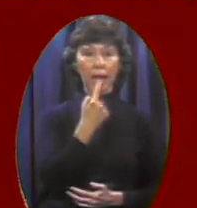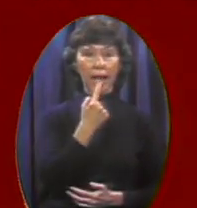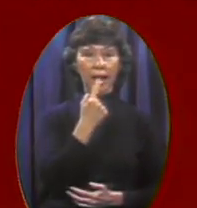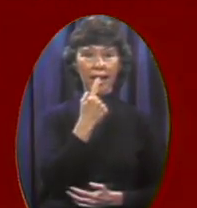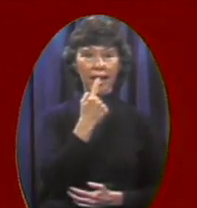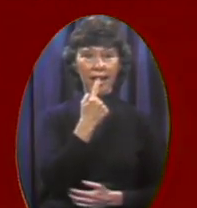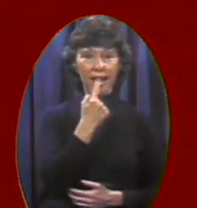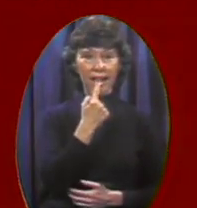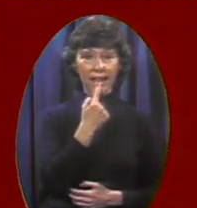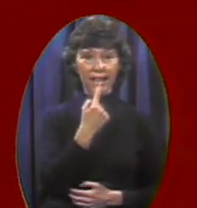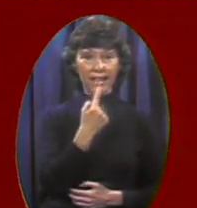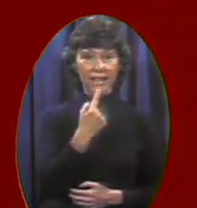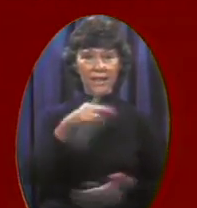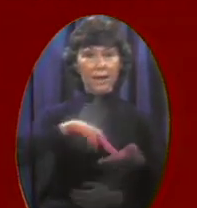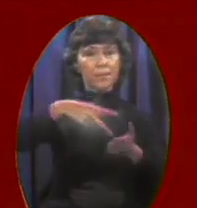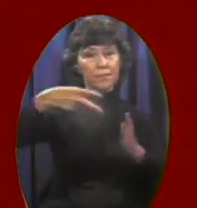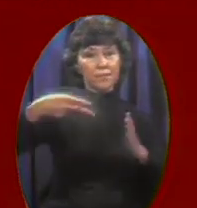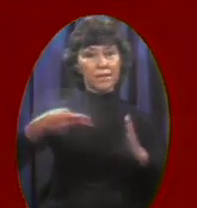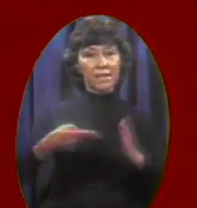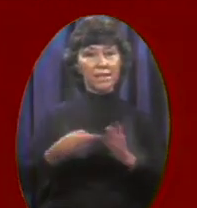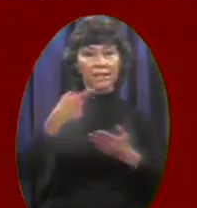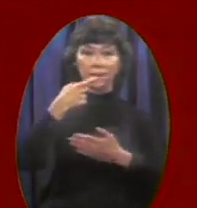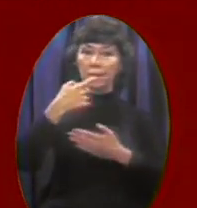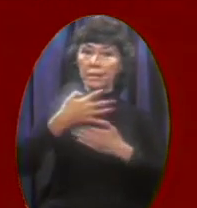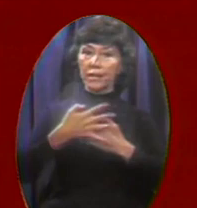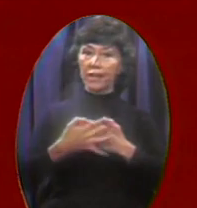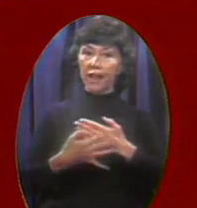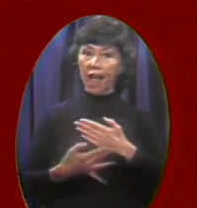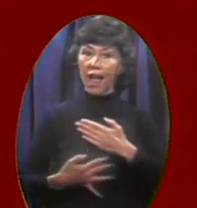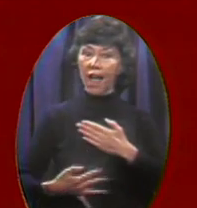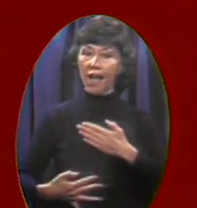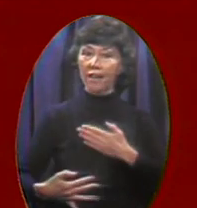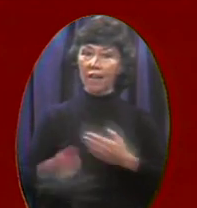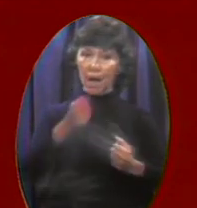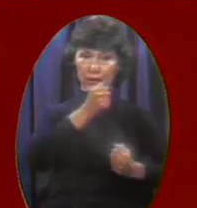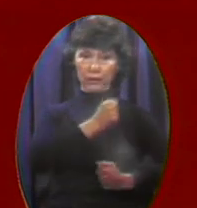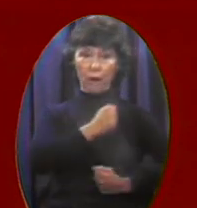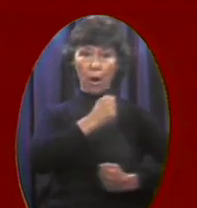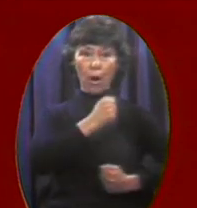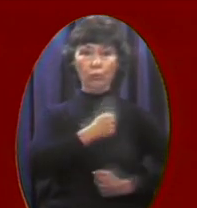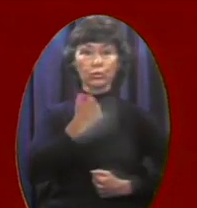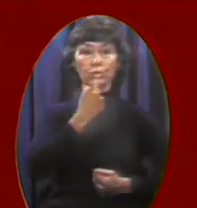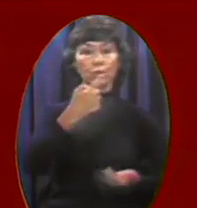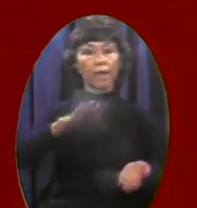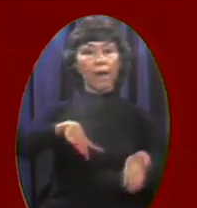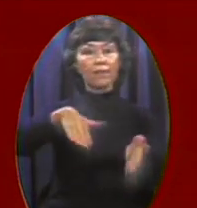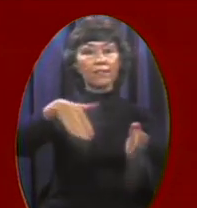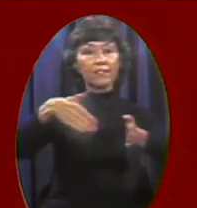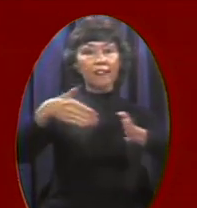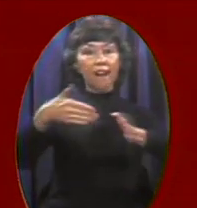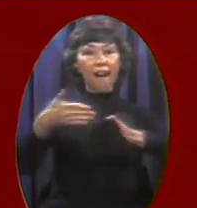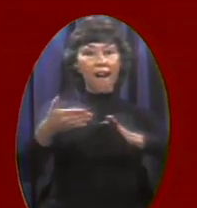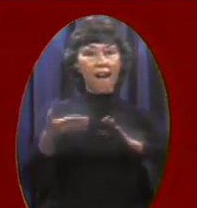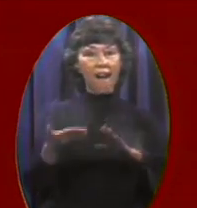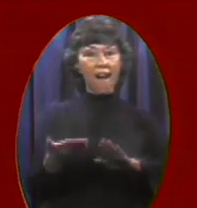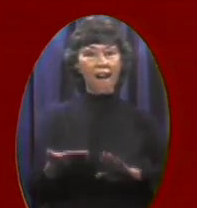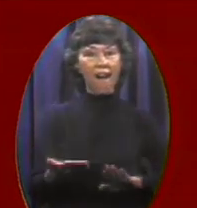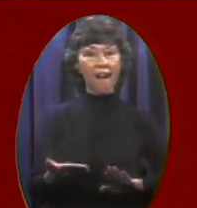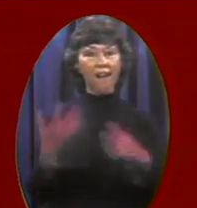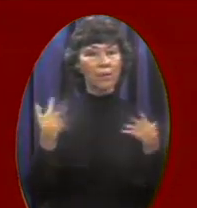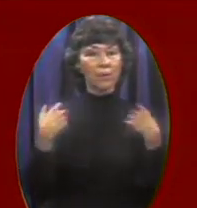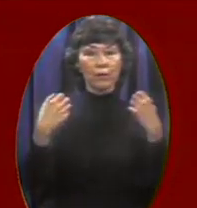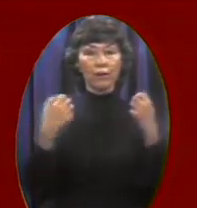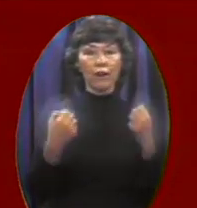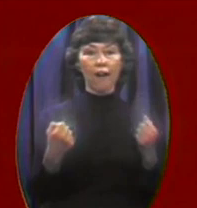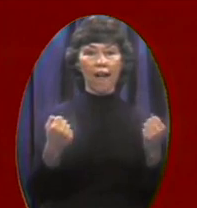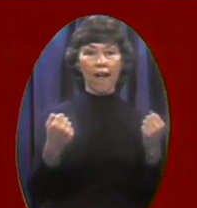is for blood ¶ Of patriots who have died ¶ ¶ Just